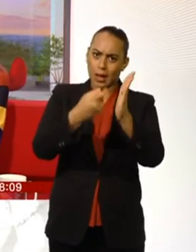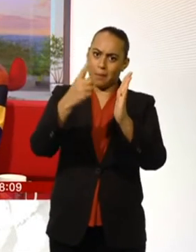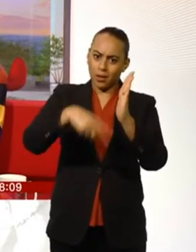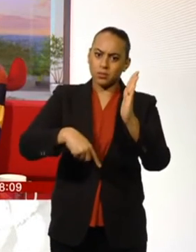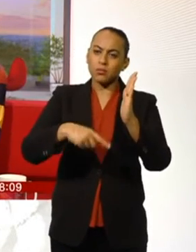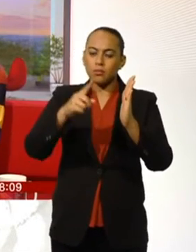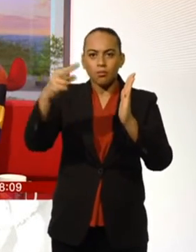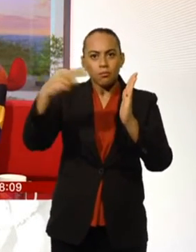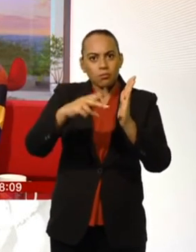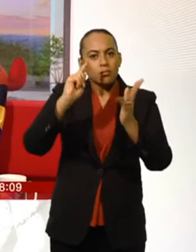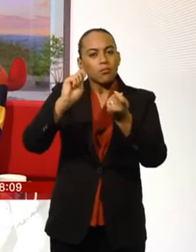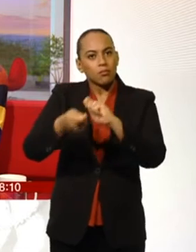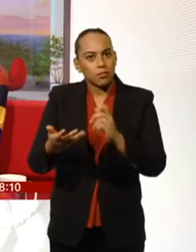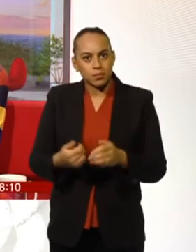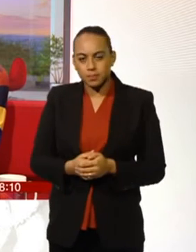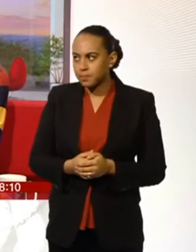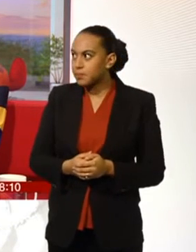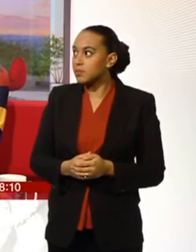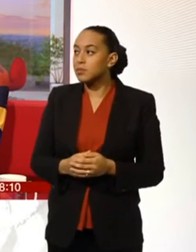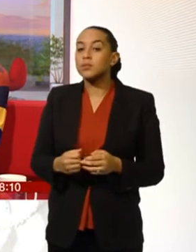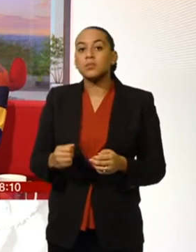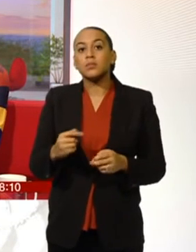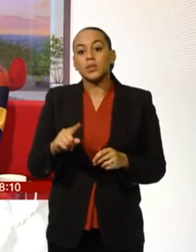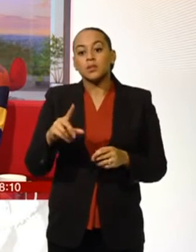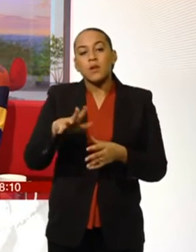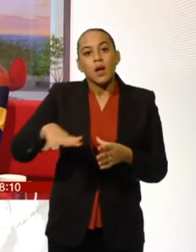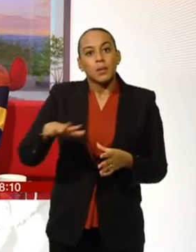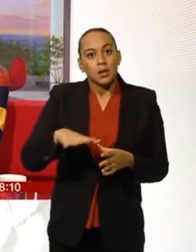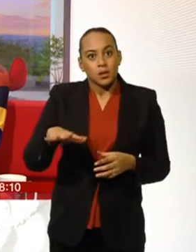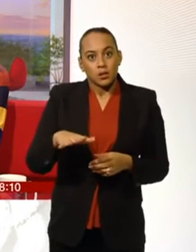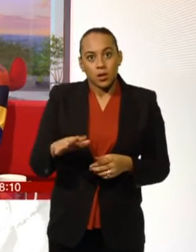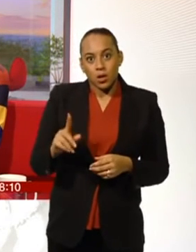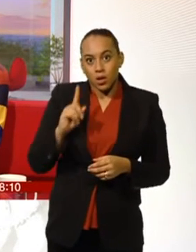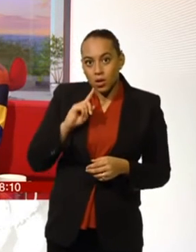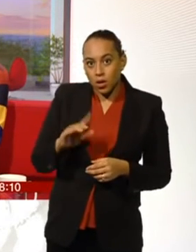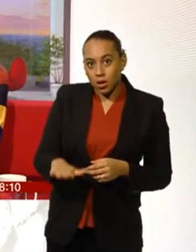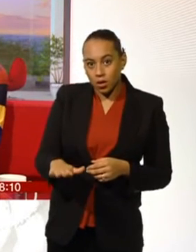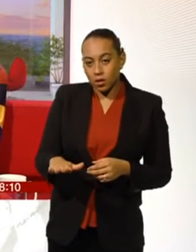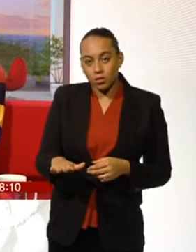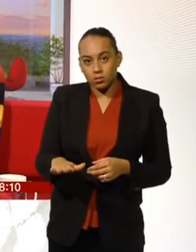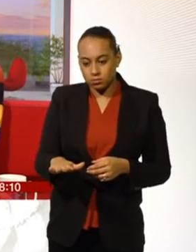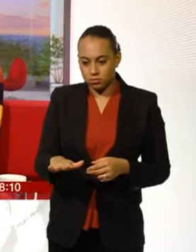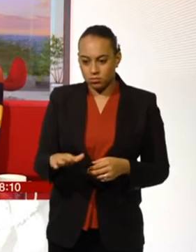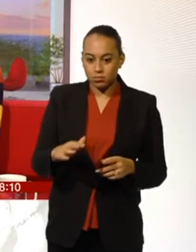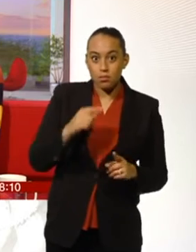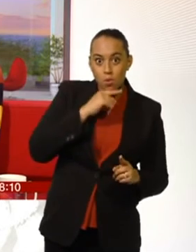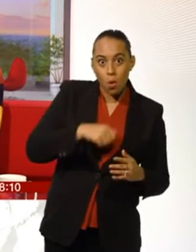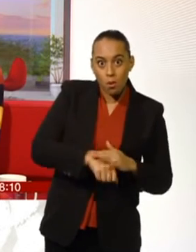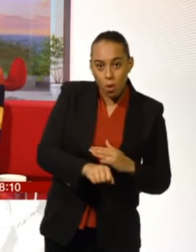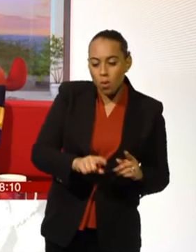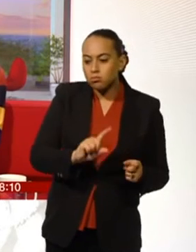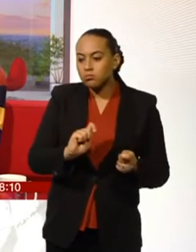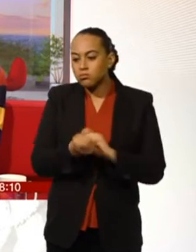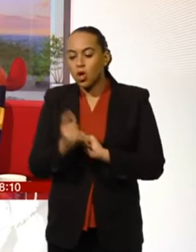on. After 8.30 you're hearing the personal story of a parent whose six-year-old is transitioning. There are at least three joint winners of the